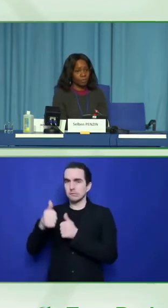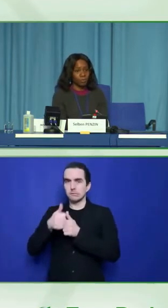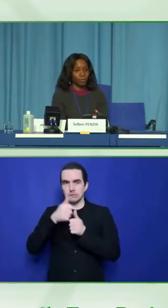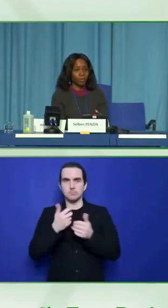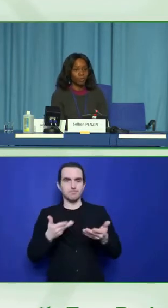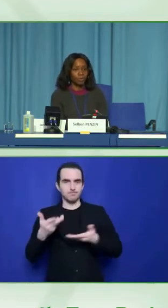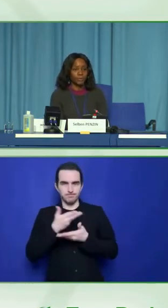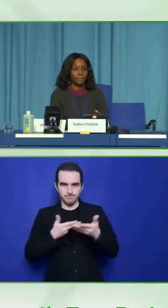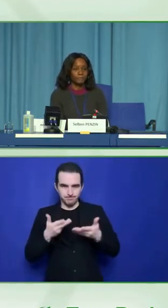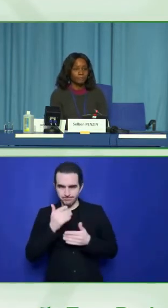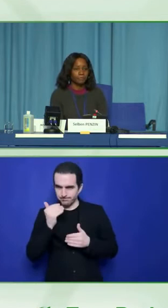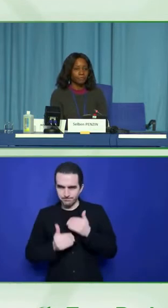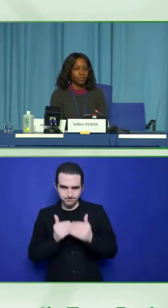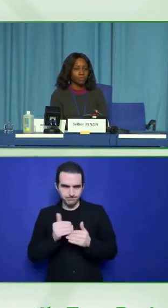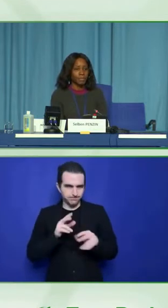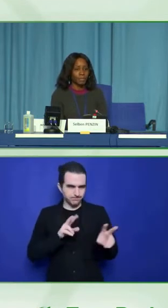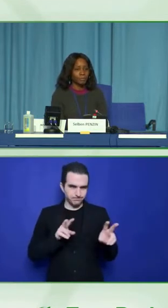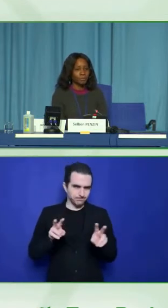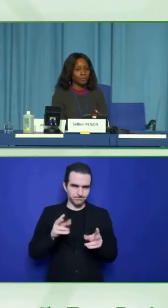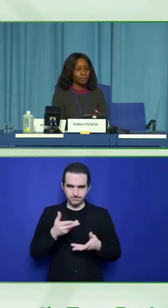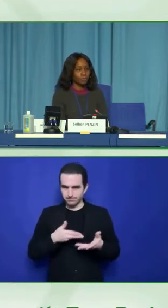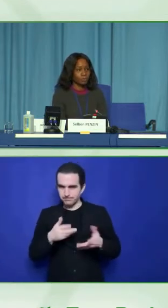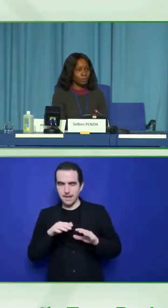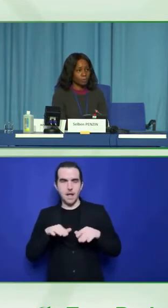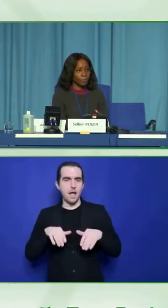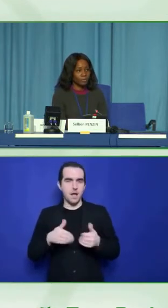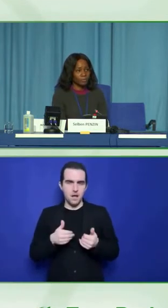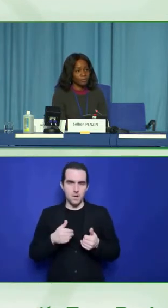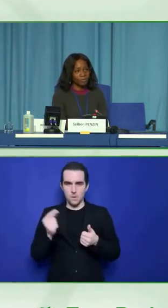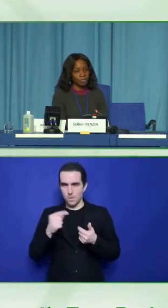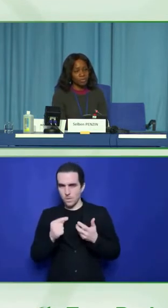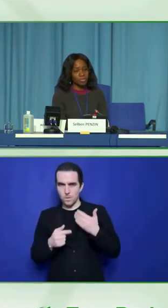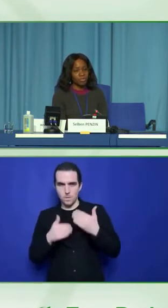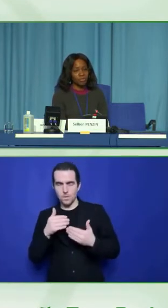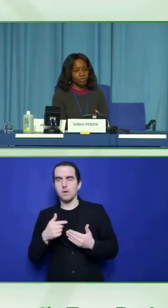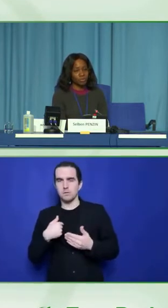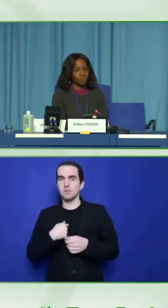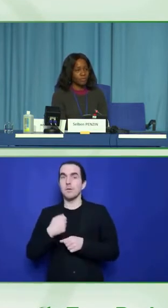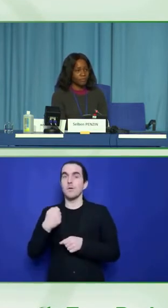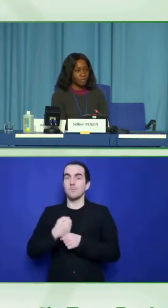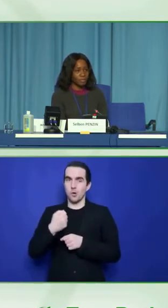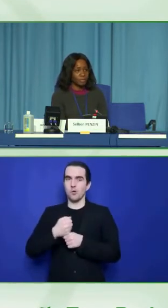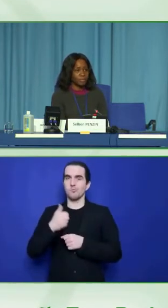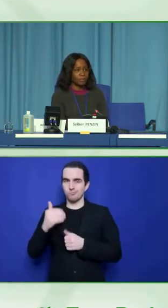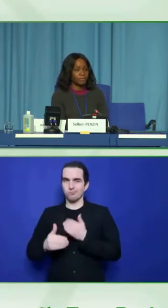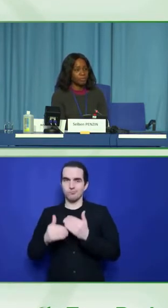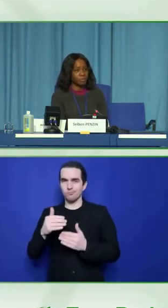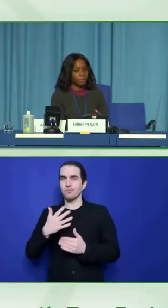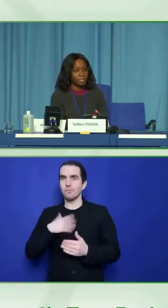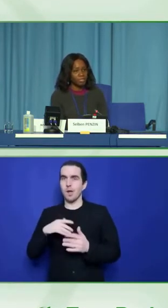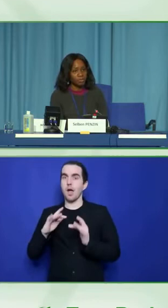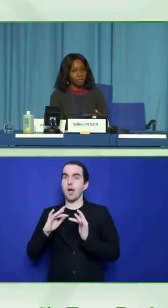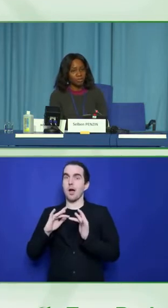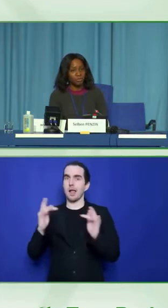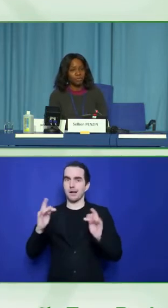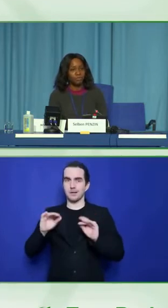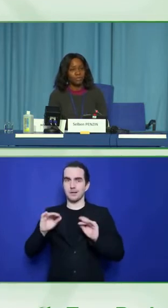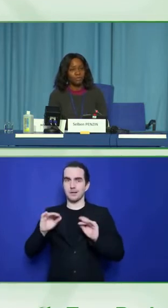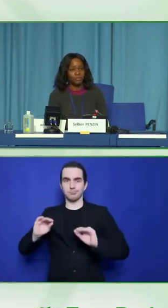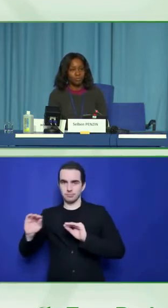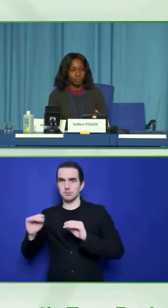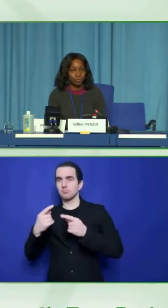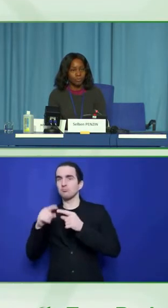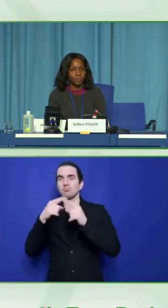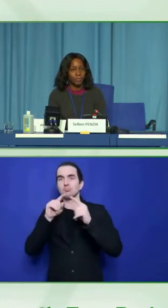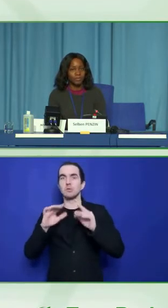the world where we work. We were able to complete renovations in two of these facilities and made recommendations to the